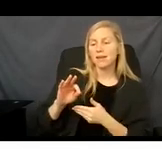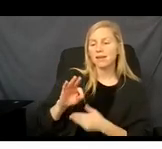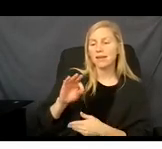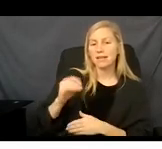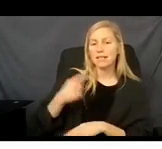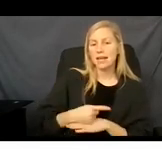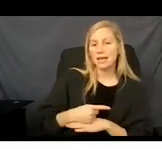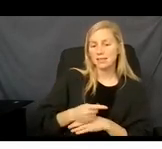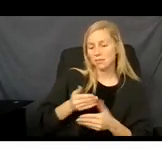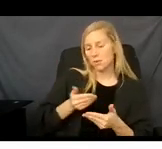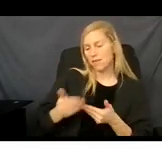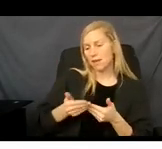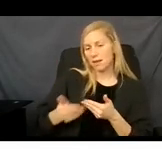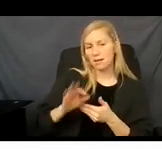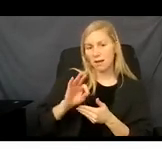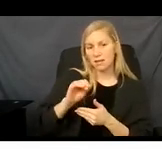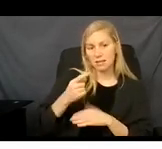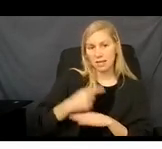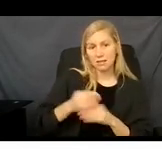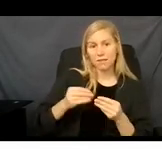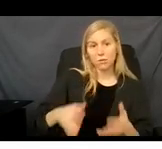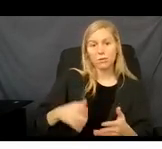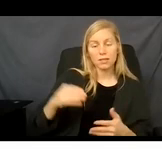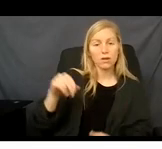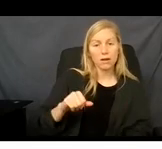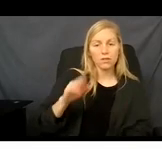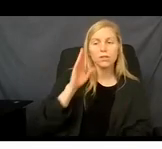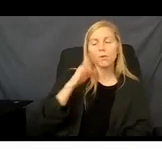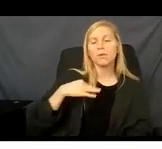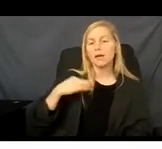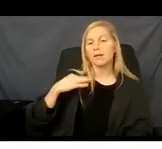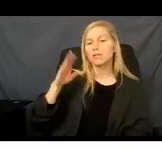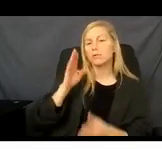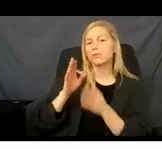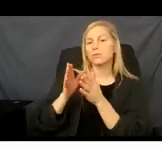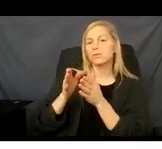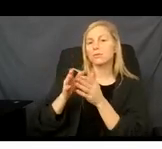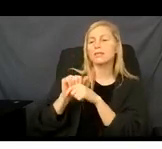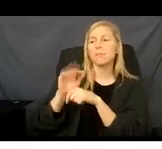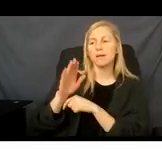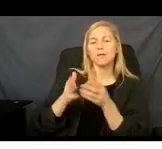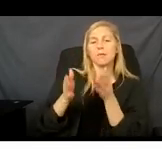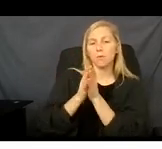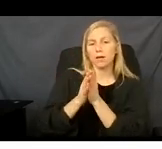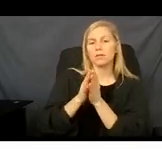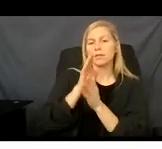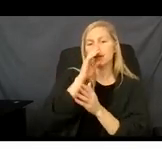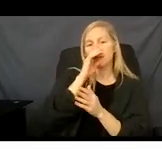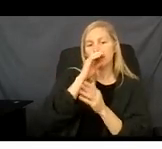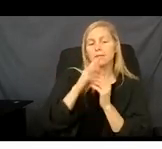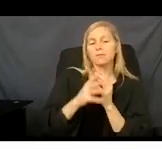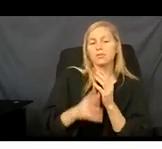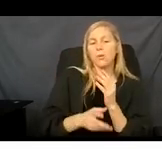they would be eligible to submit a ticket to have their MMC started